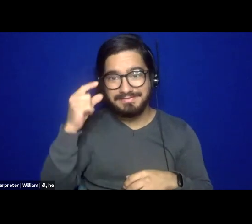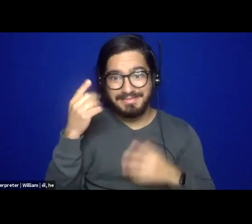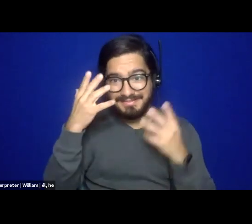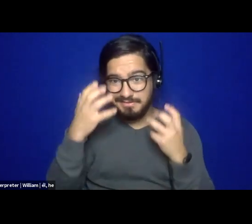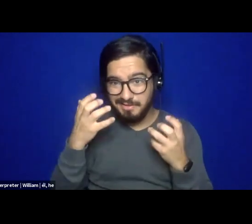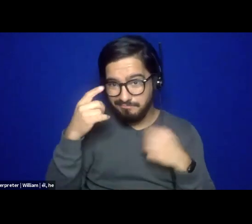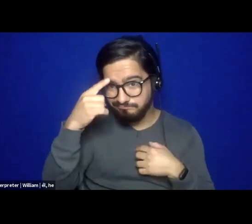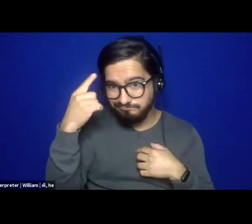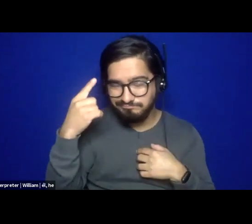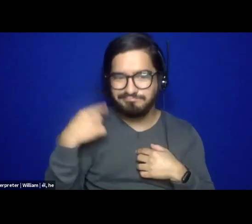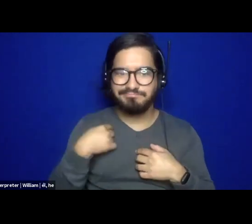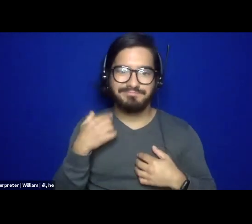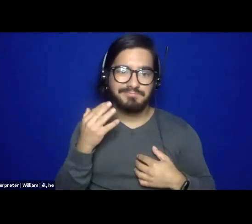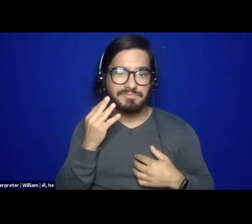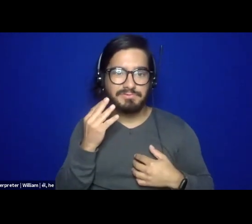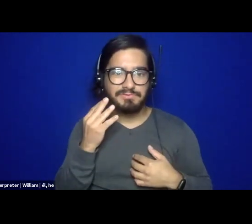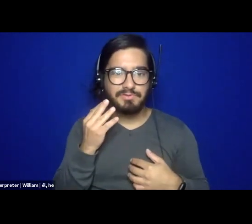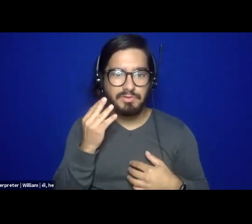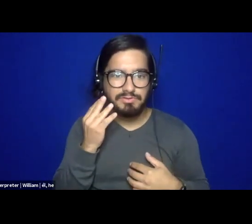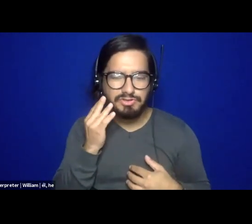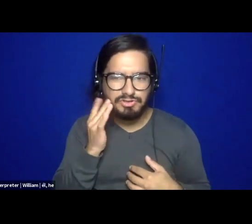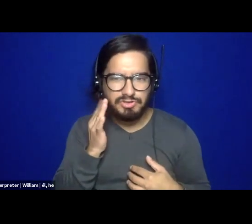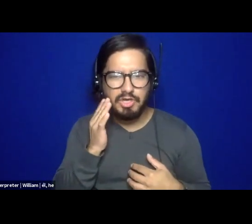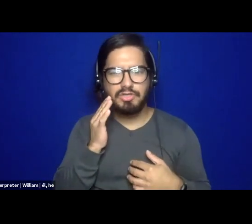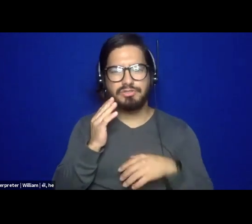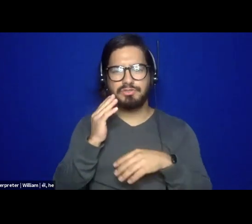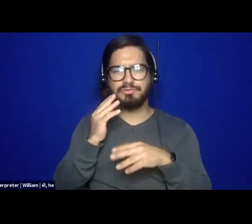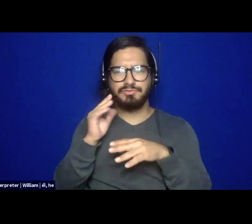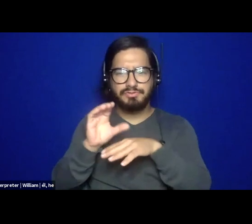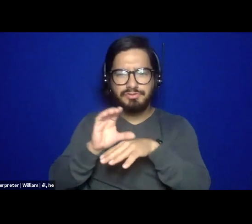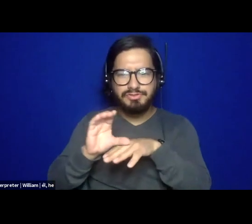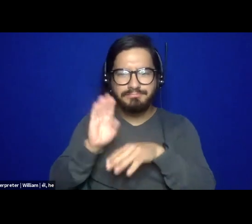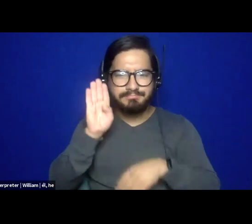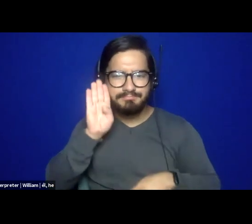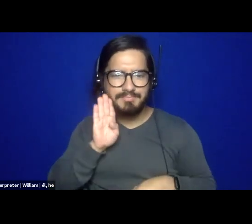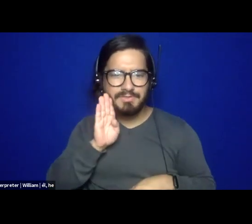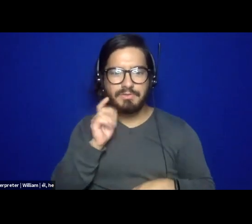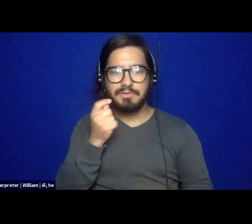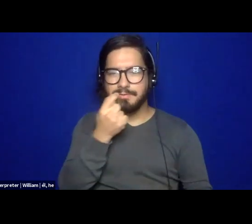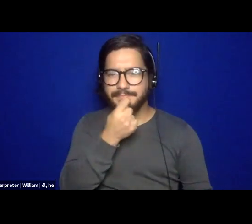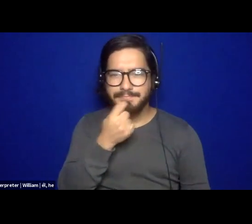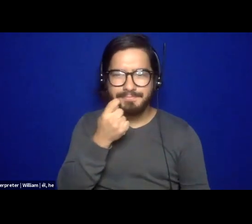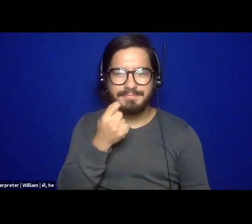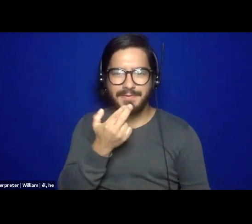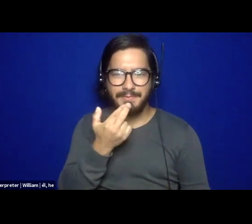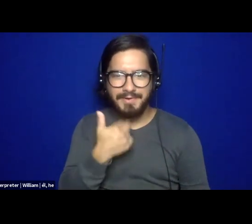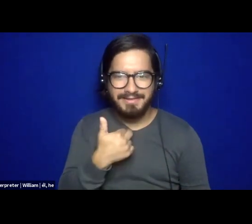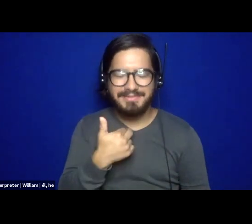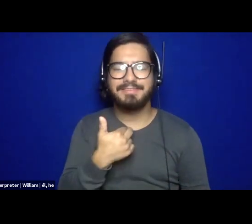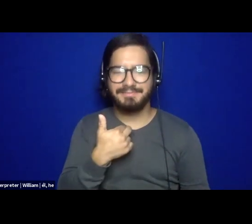um, I have on red lipstick, and I love silver, so I have on, uh, big silver